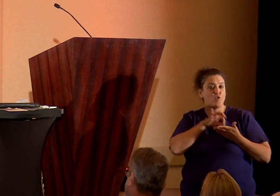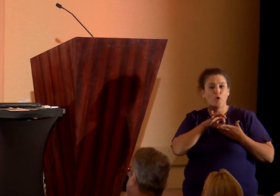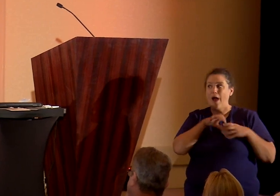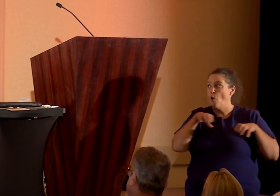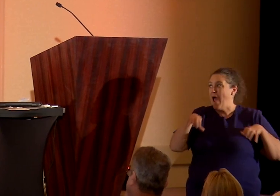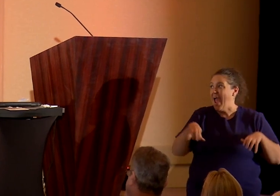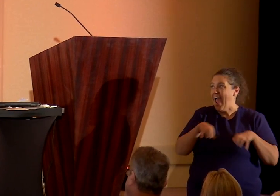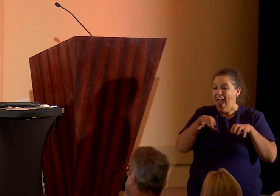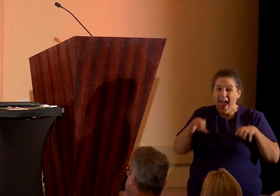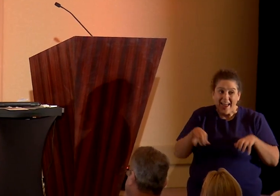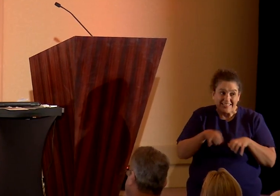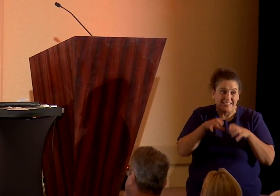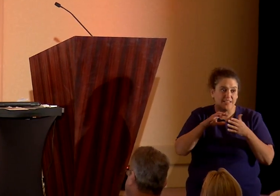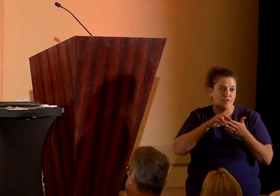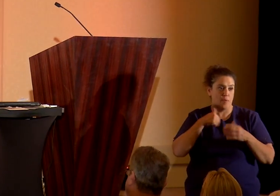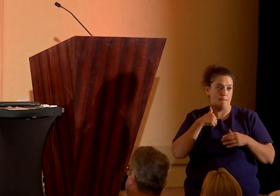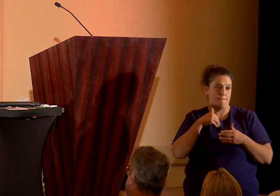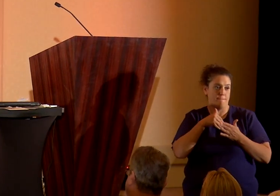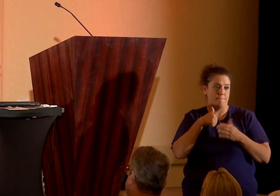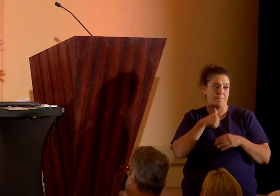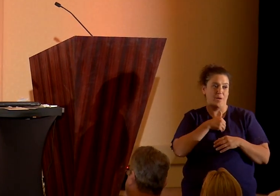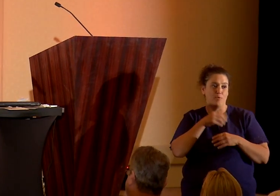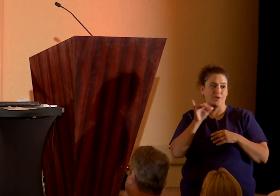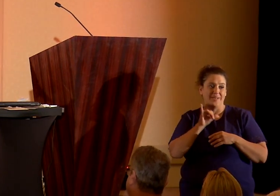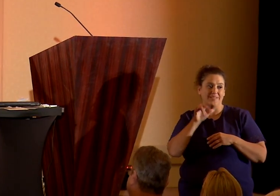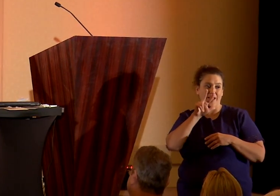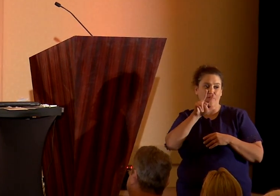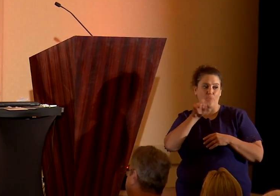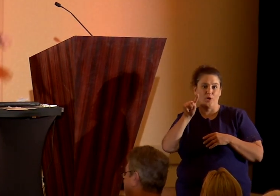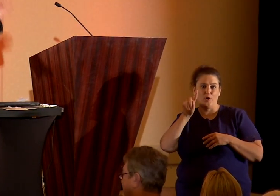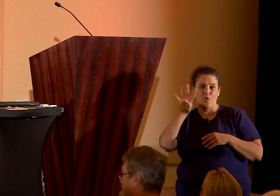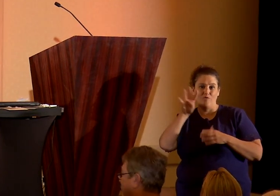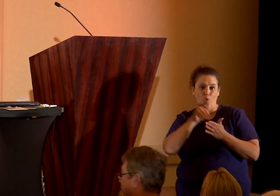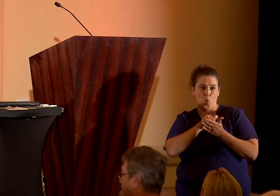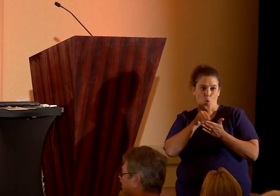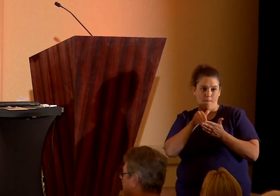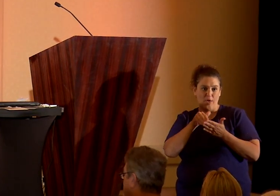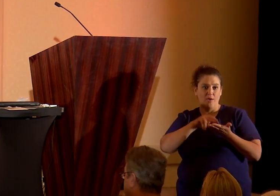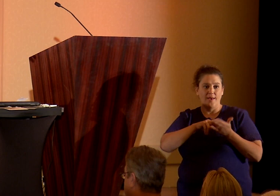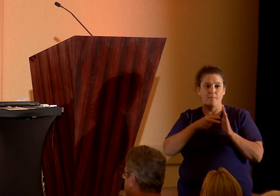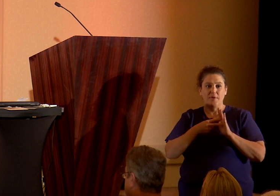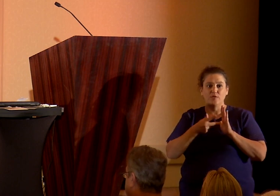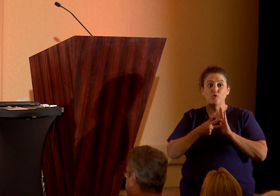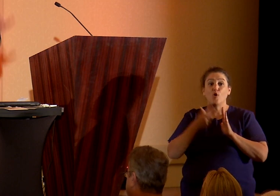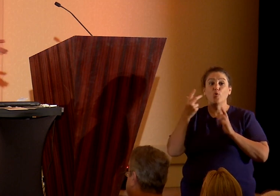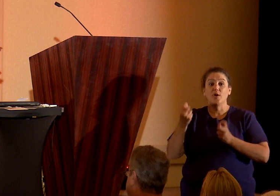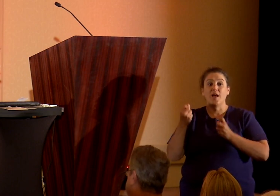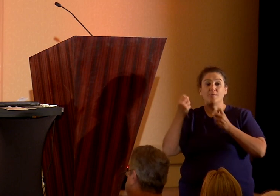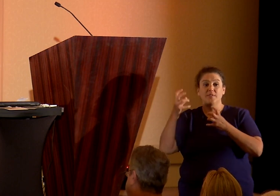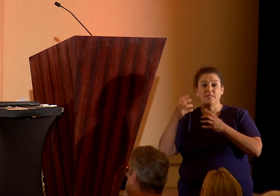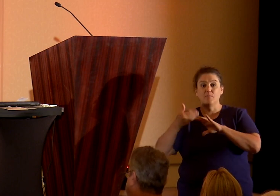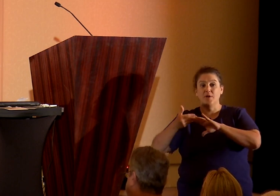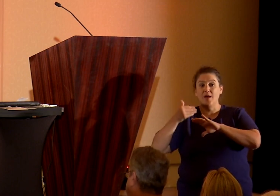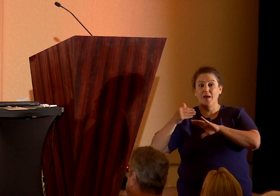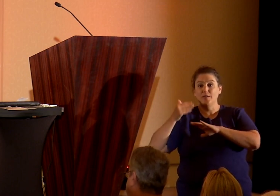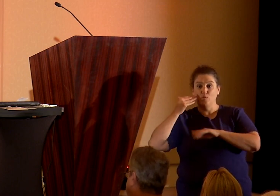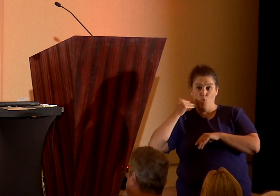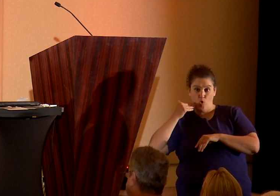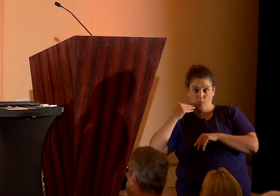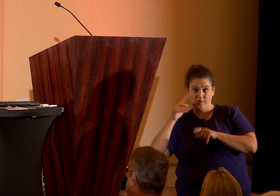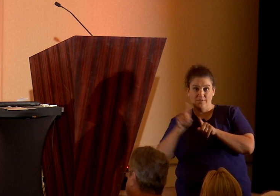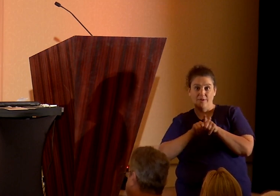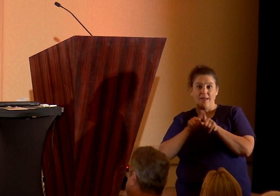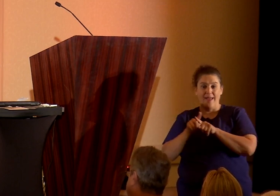members, it's more like three or four million, which means there's three times as many ex-Mormons as there are